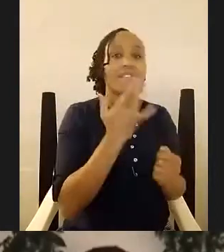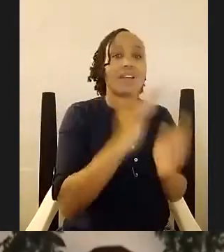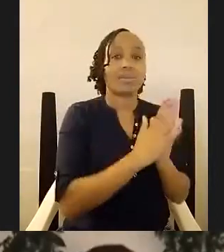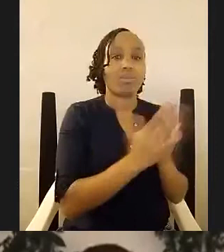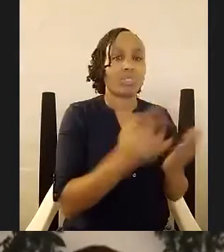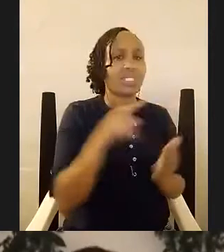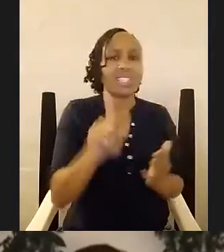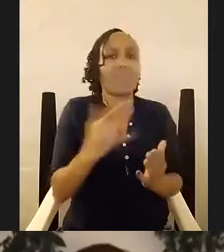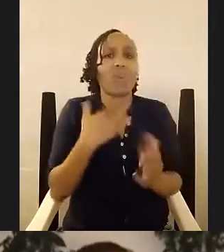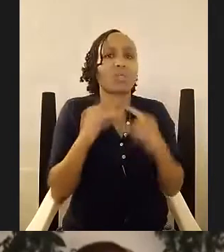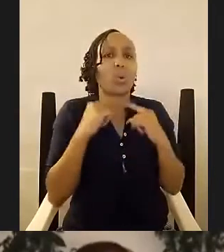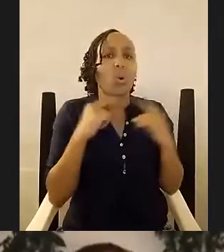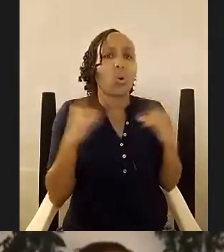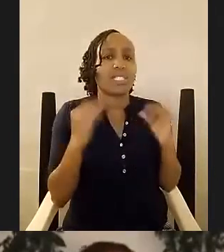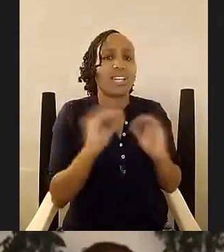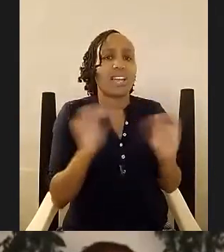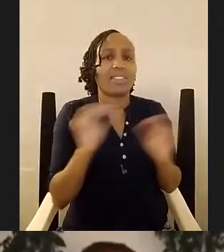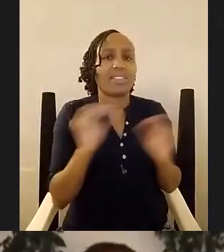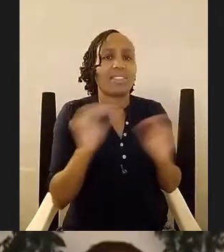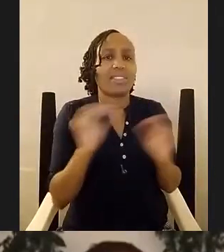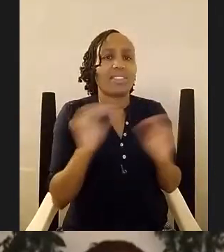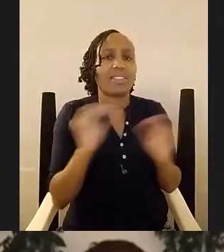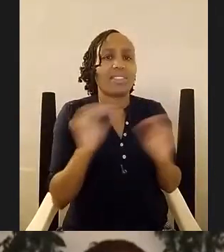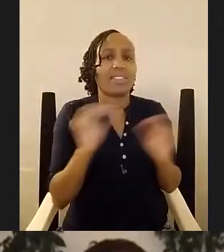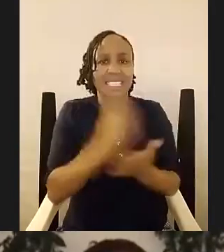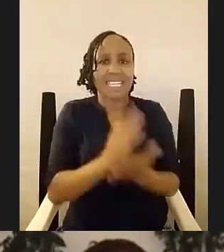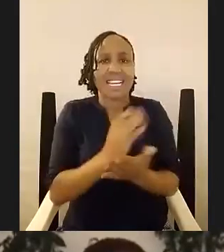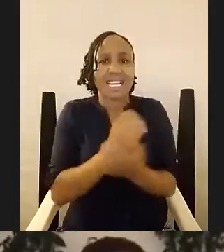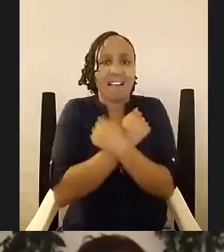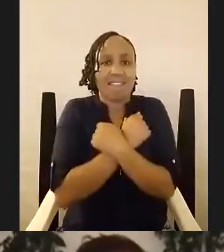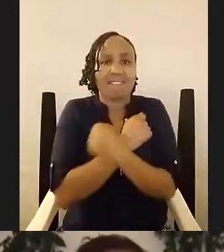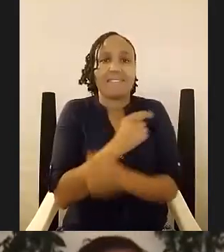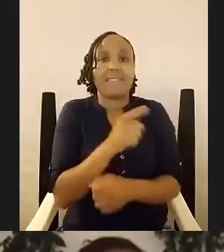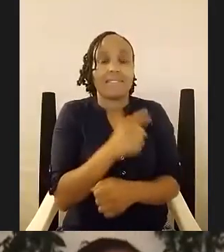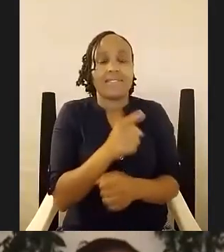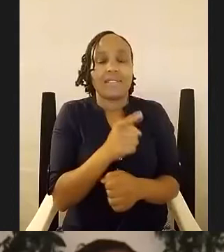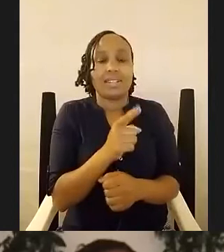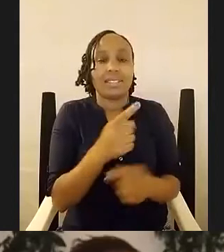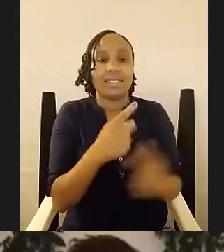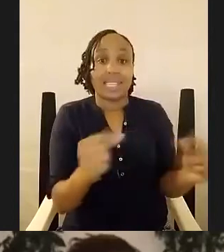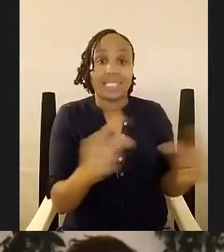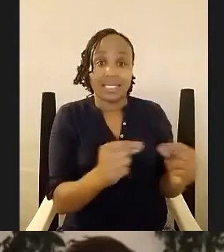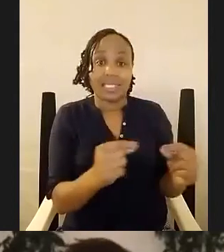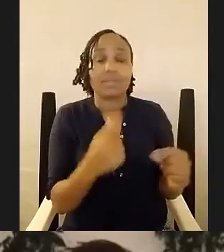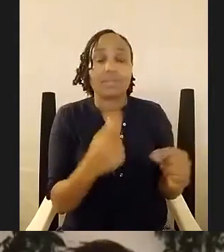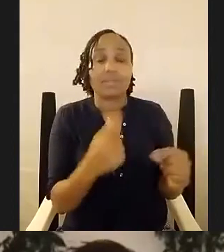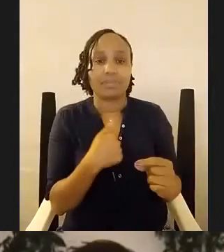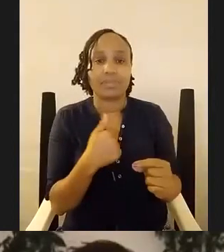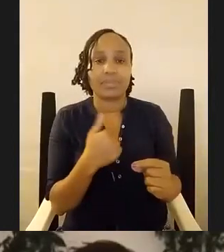because she's like i'll be too starstruck like she really really really really loves um this this text and i do too um and it is available at